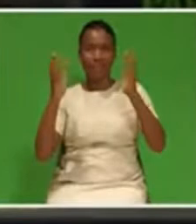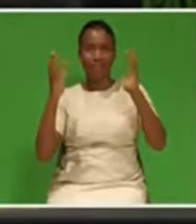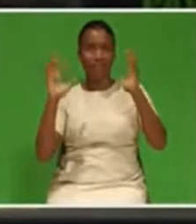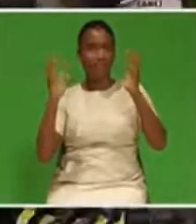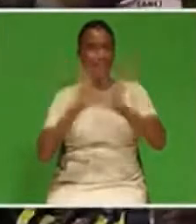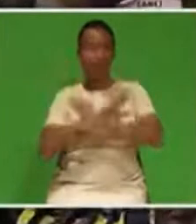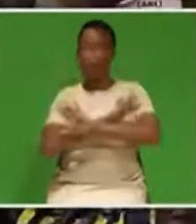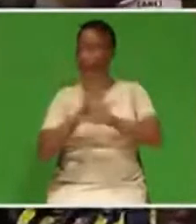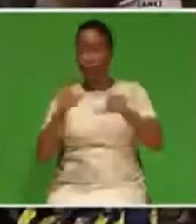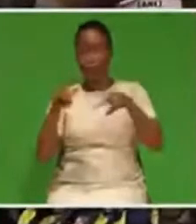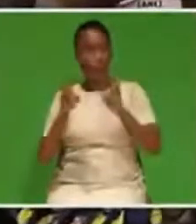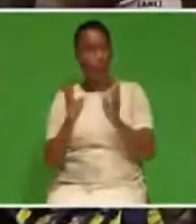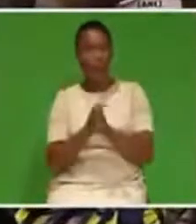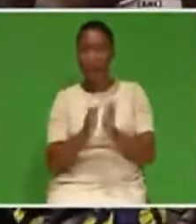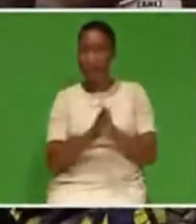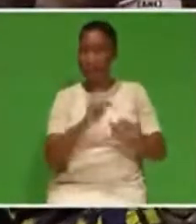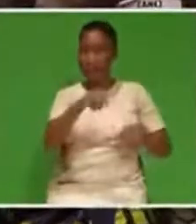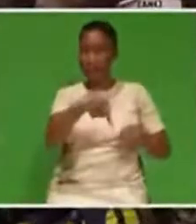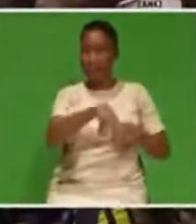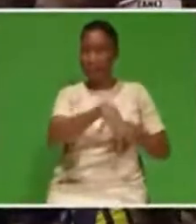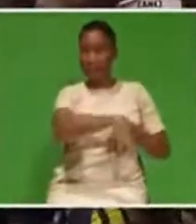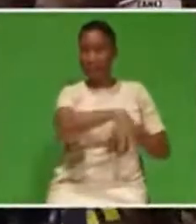no way that we are going to do that.